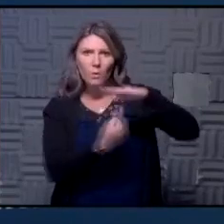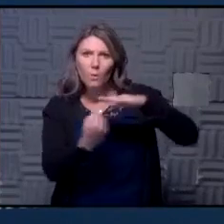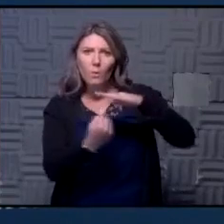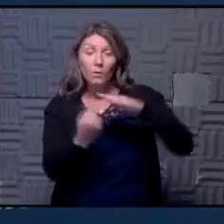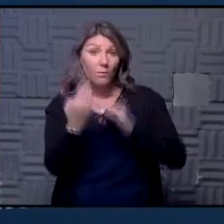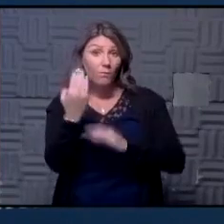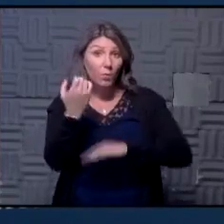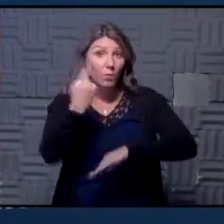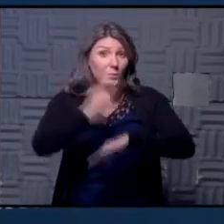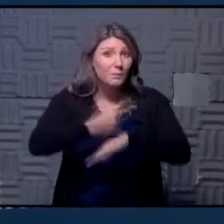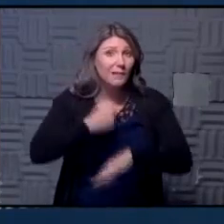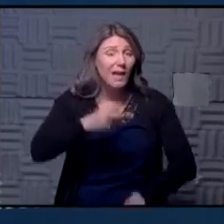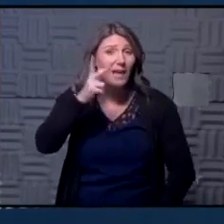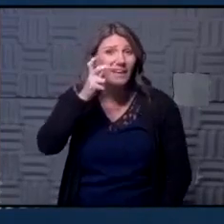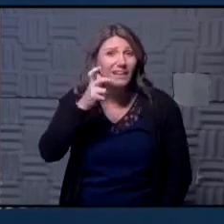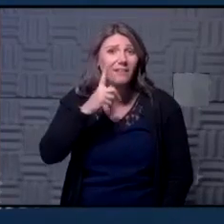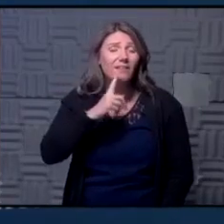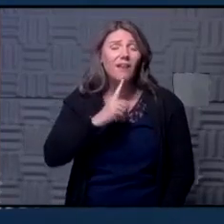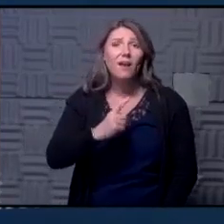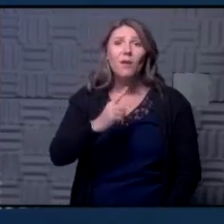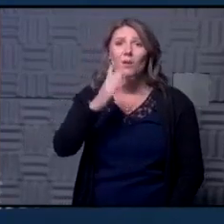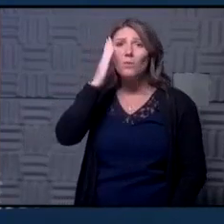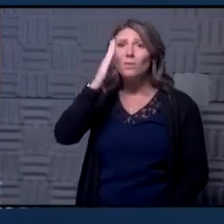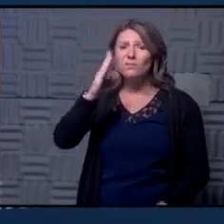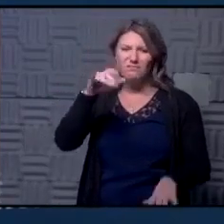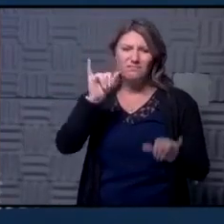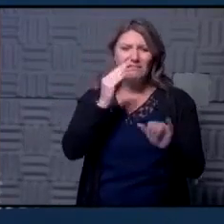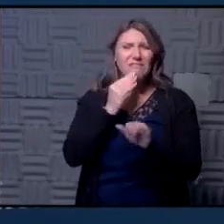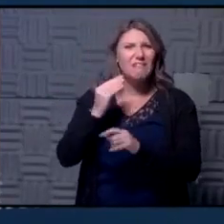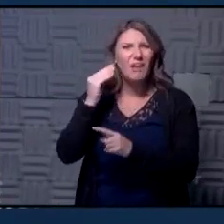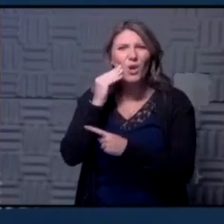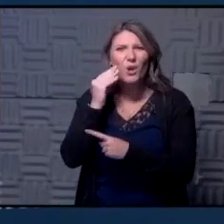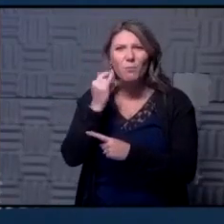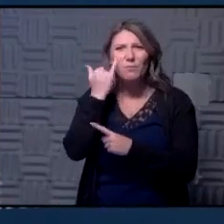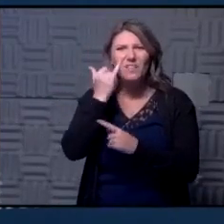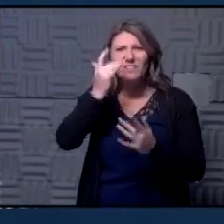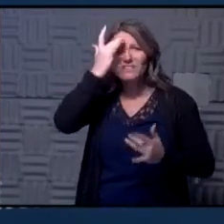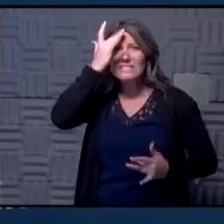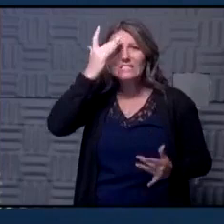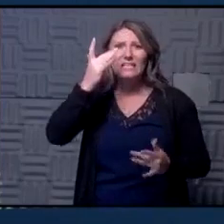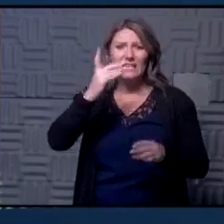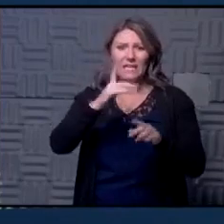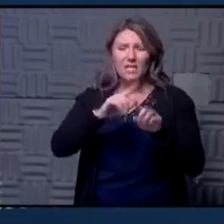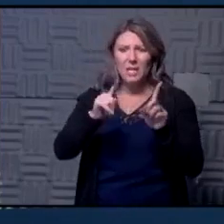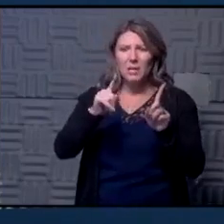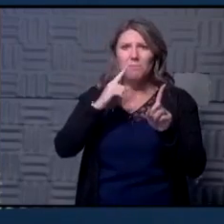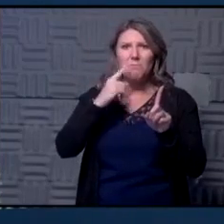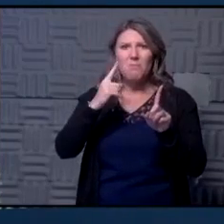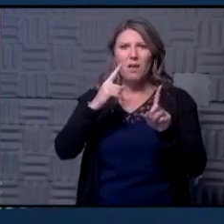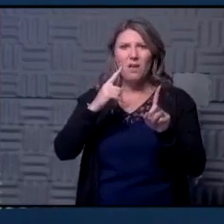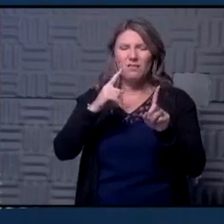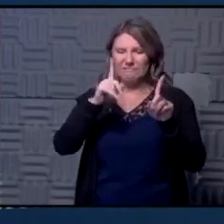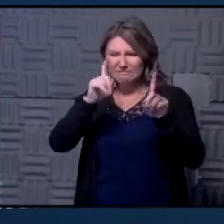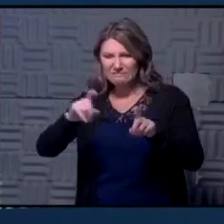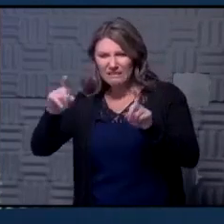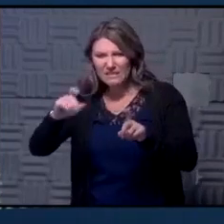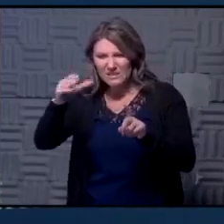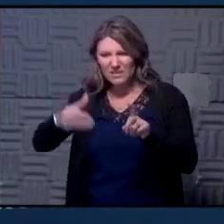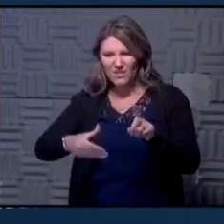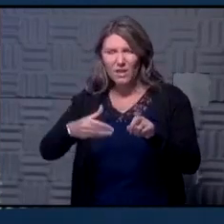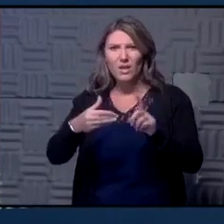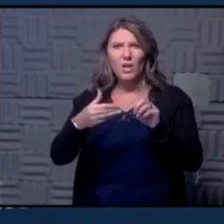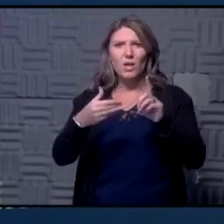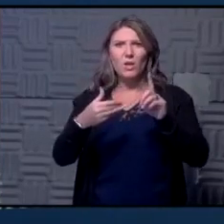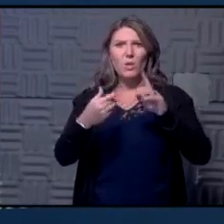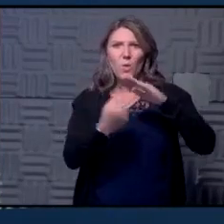he said I'll stay home if I'm sick but doesn't merely being tested invite not only quarantine for you but for those